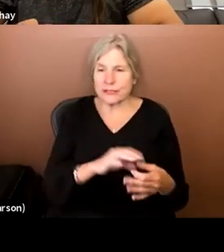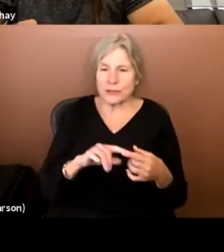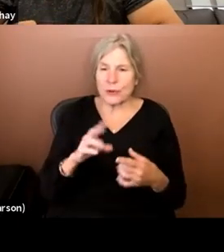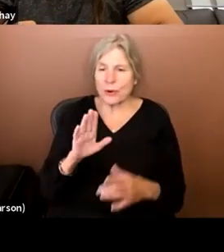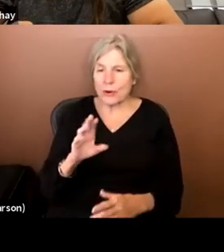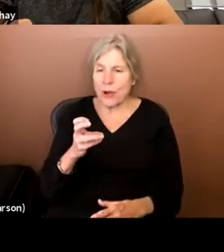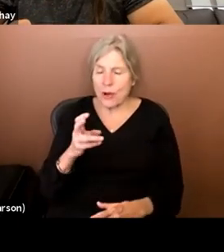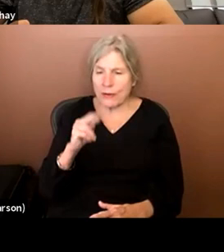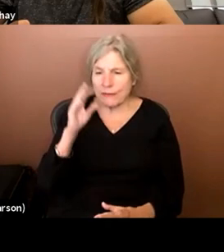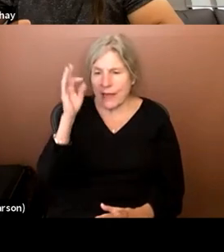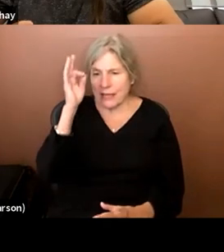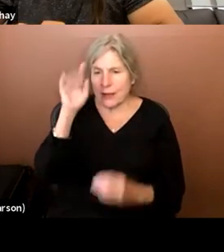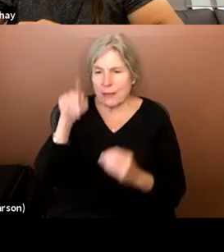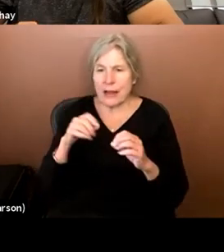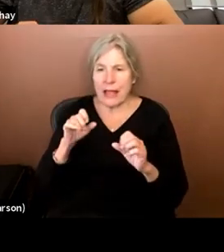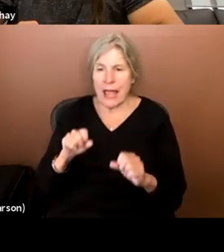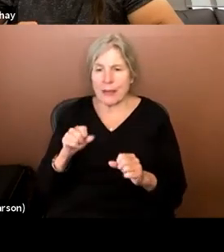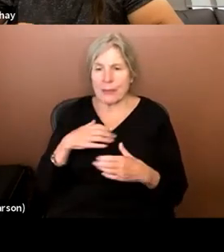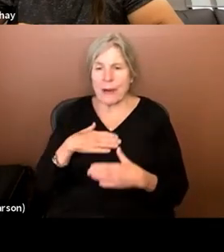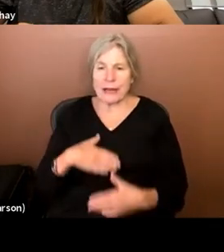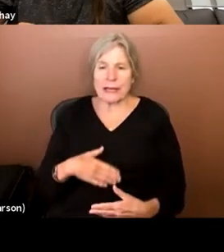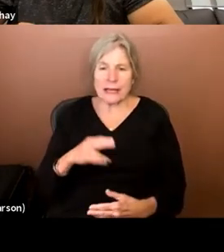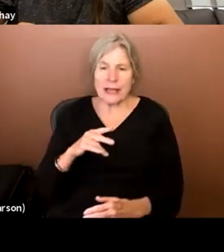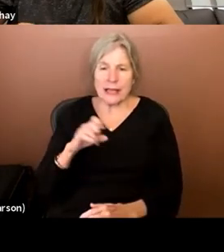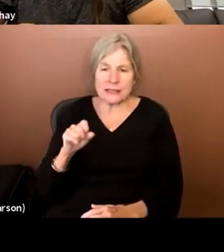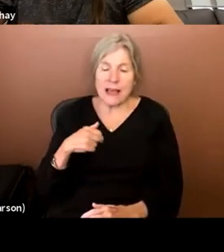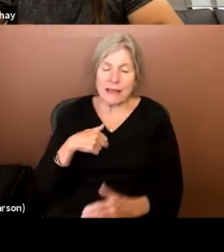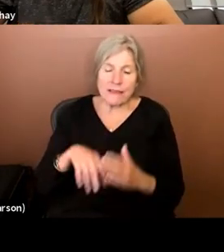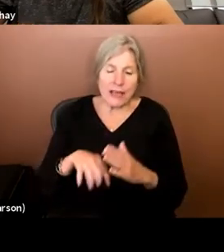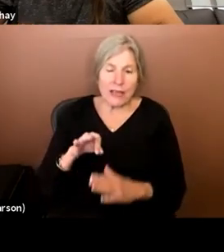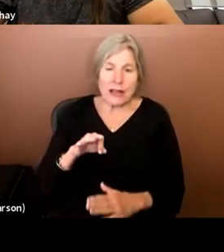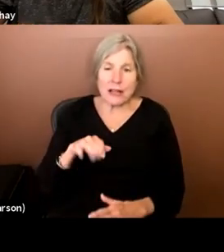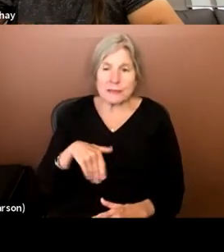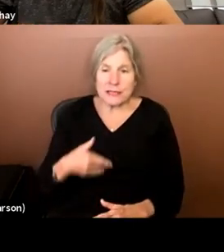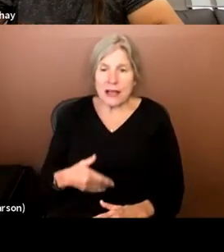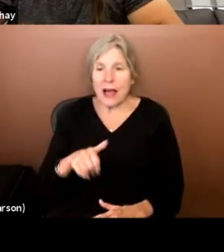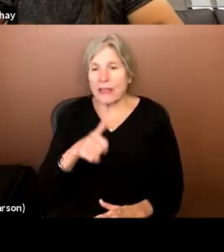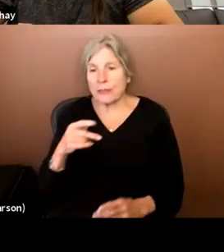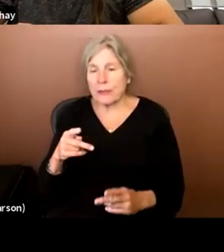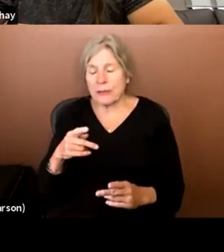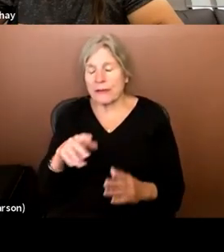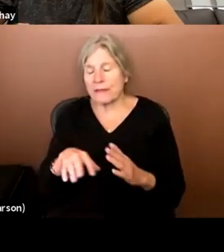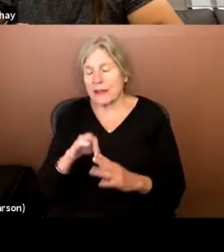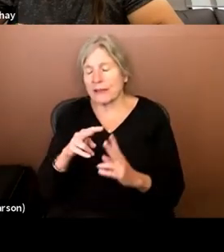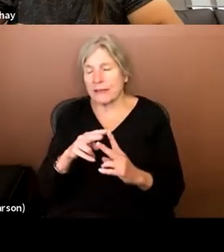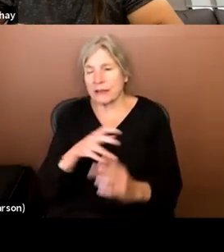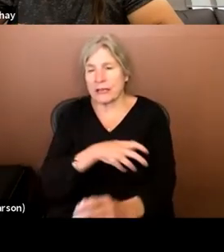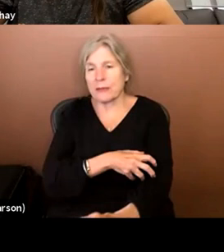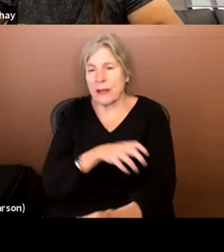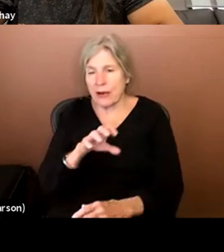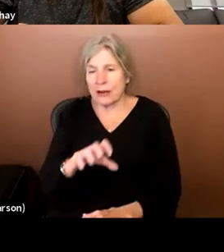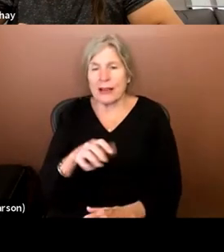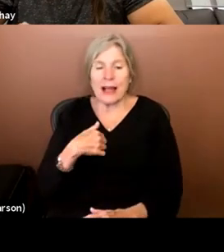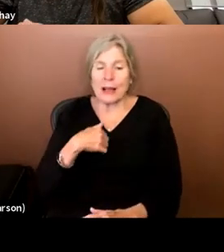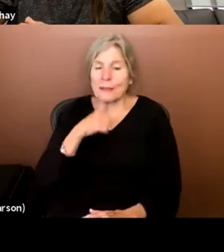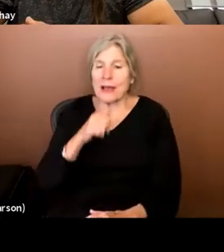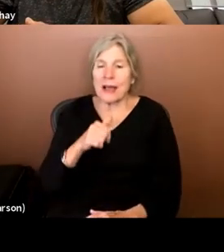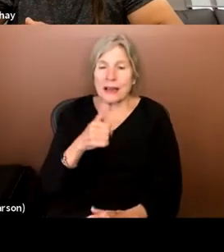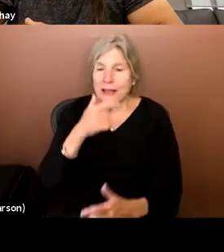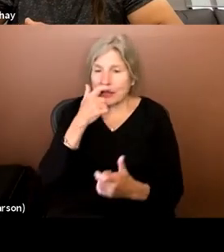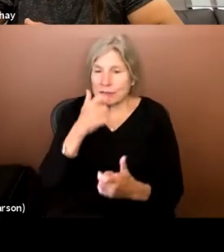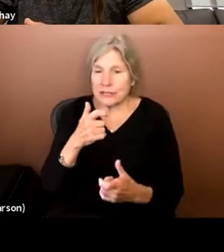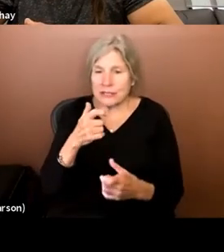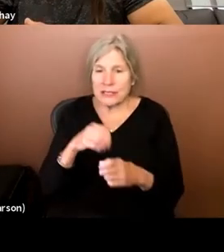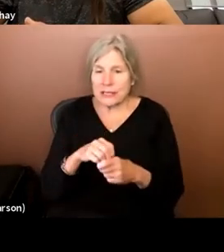own fantasies about able-bodiedness, I found that upsetting. Some other people found it really empowering. I'm not necessarily interested in